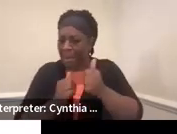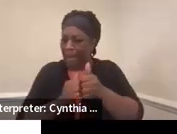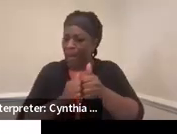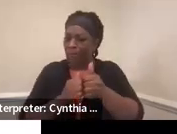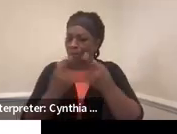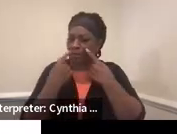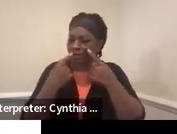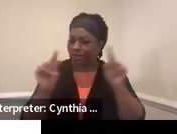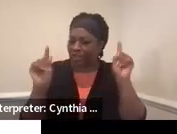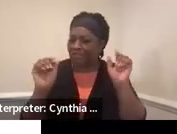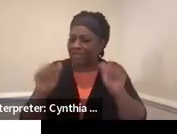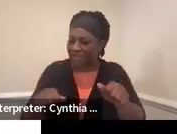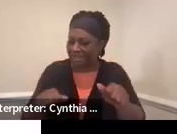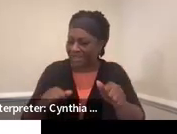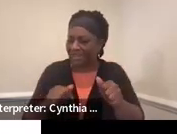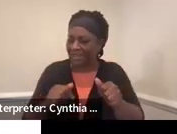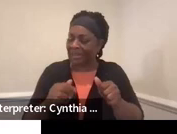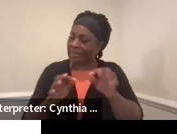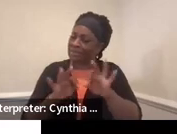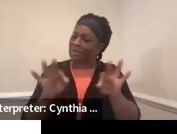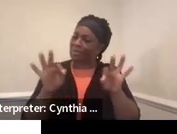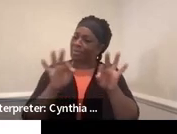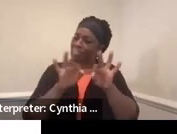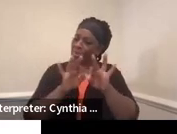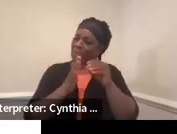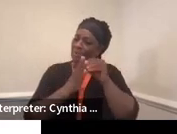you're hugely important to that.